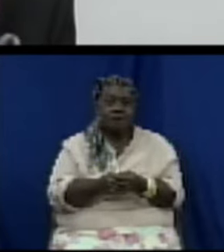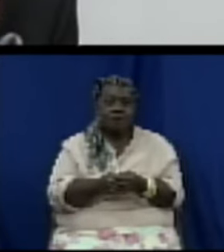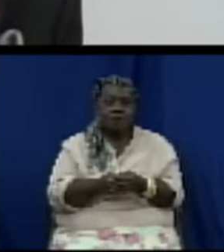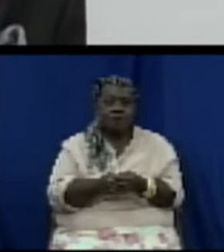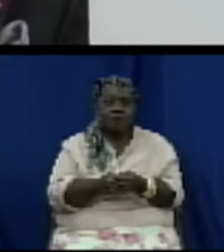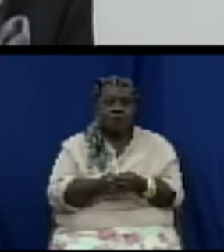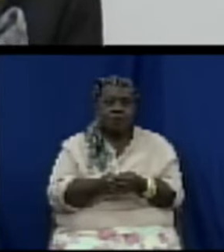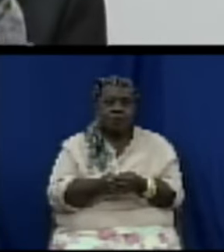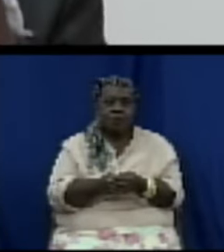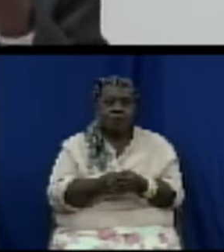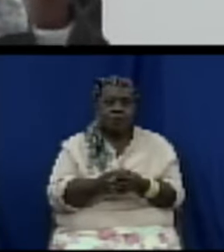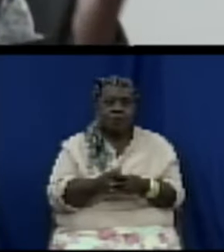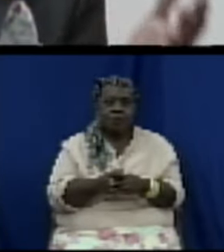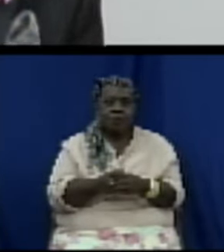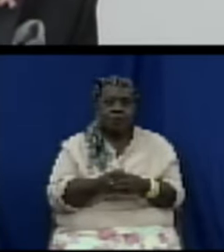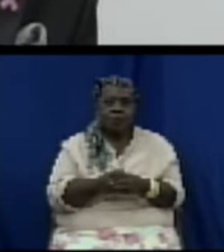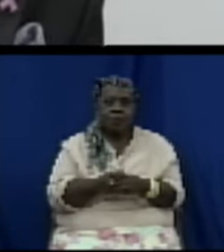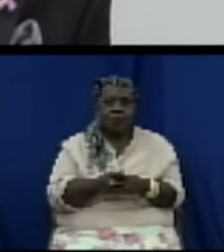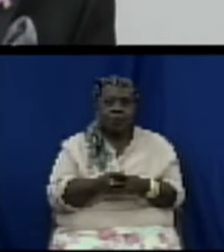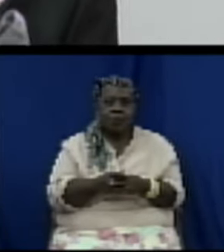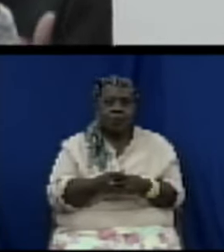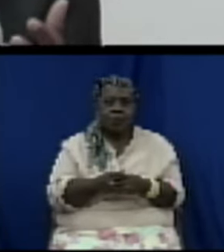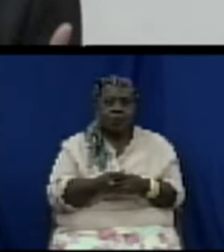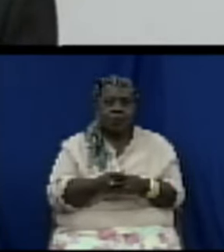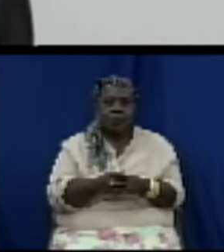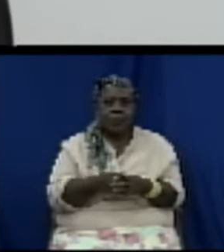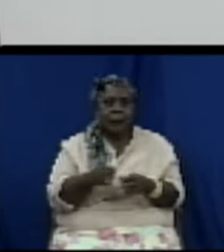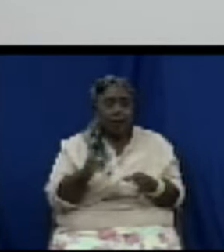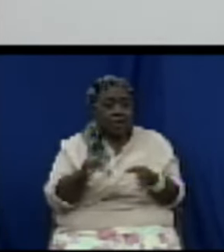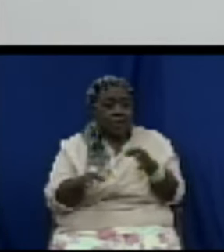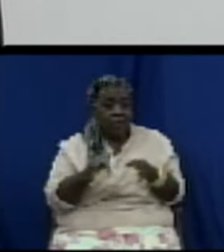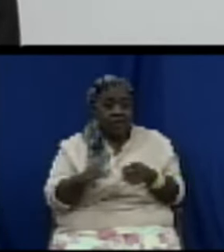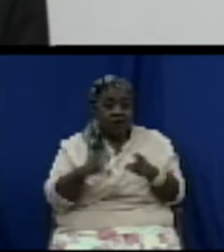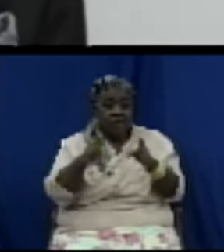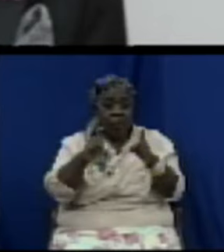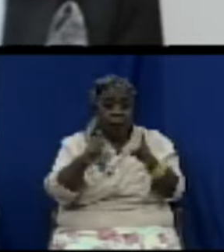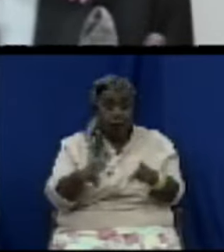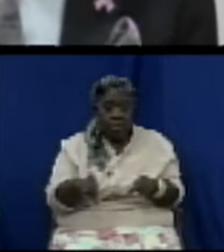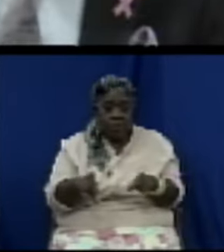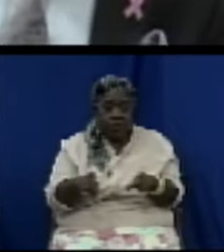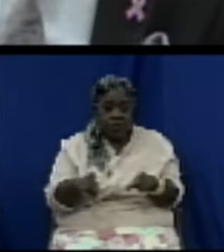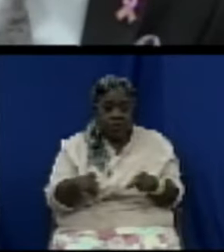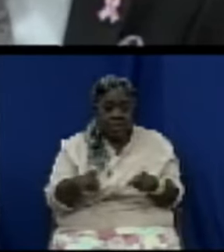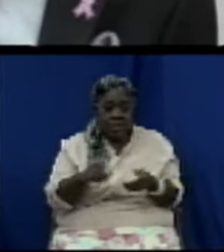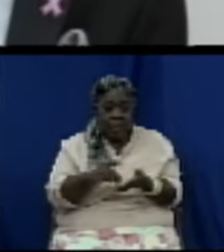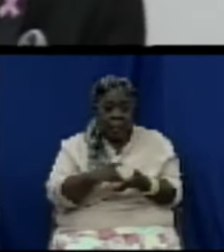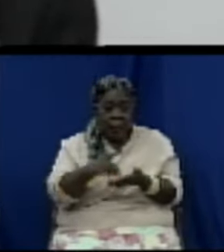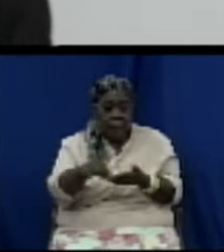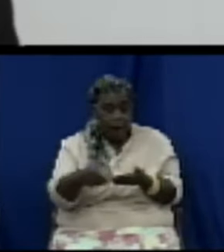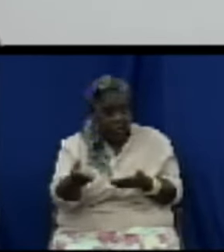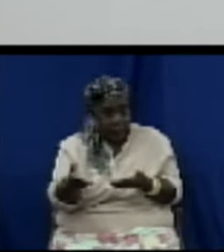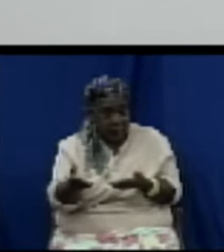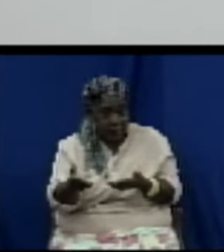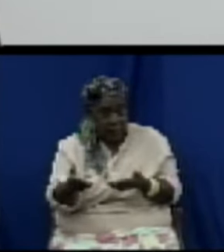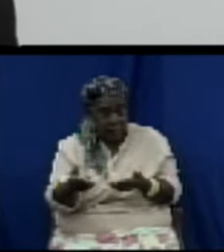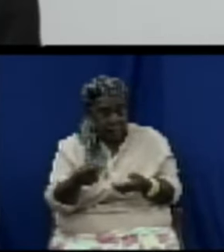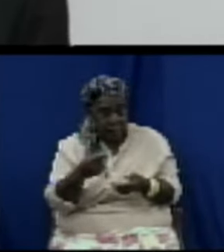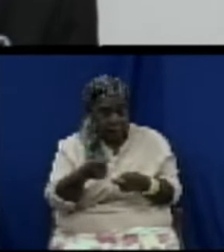boy a poor woman an elderly she ain't got no money to go to a lawyer